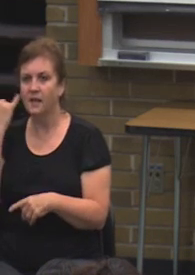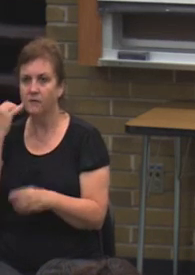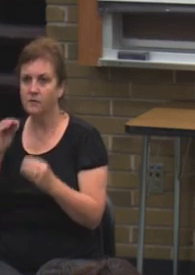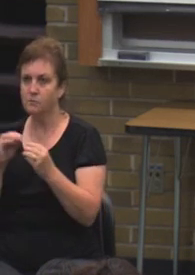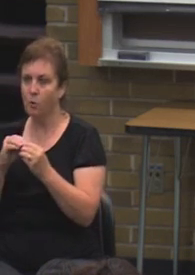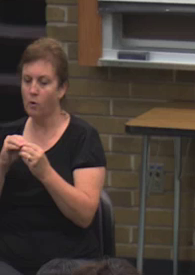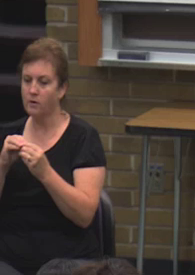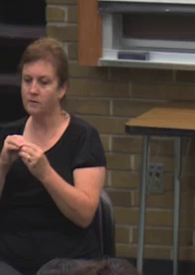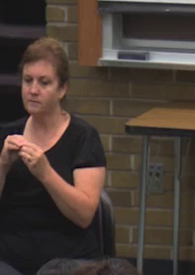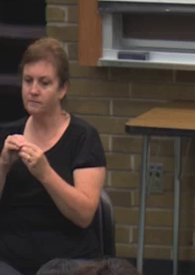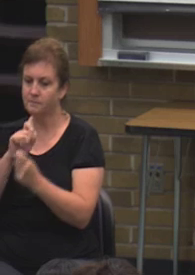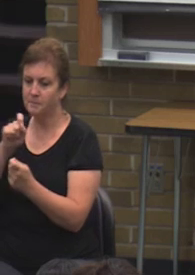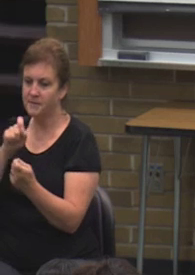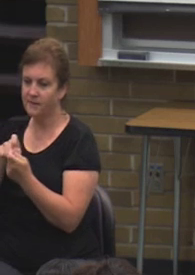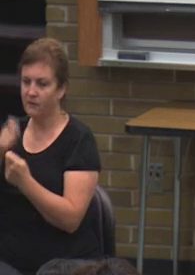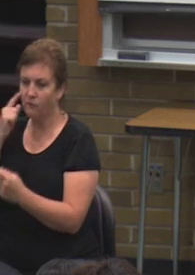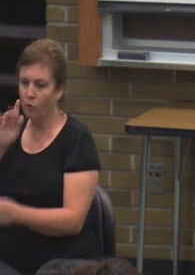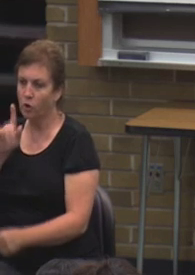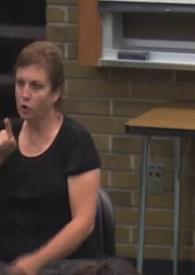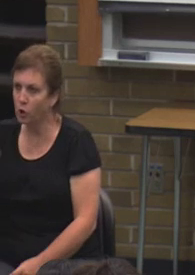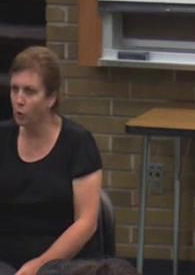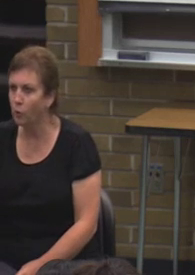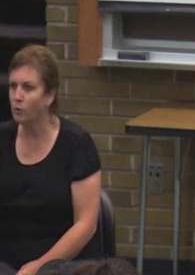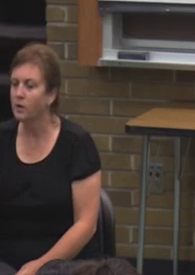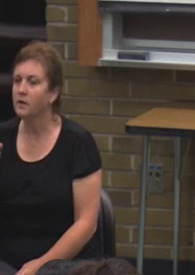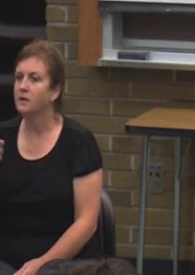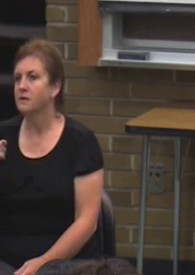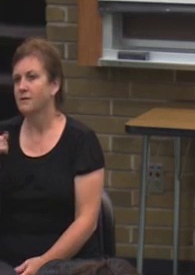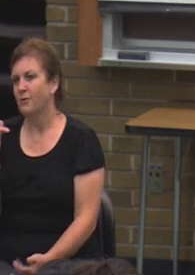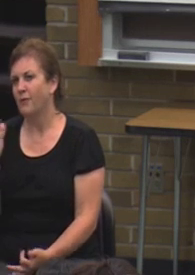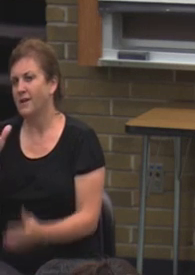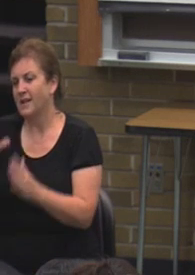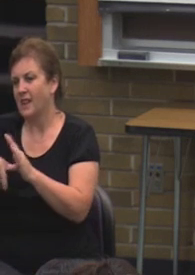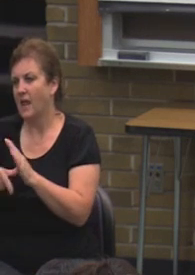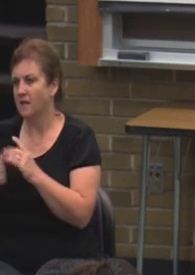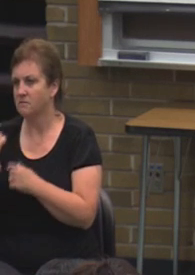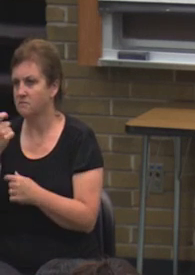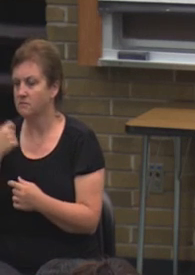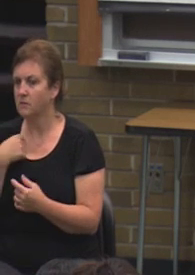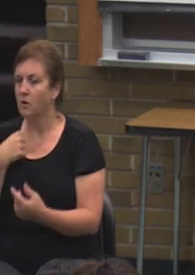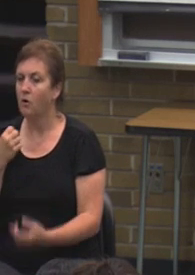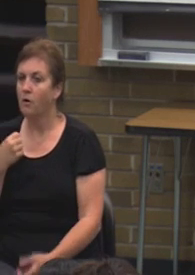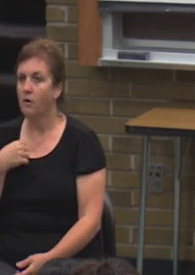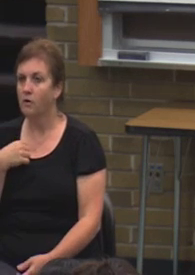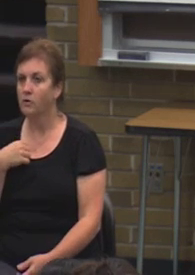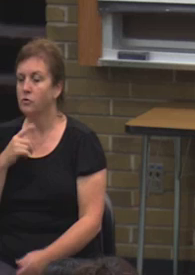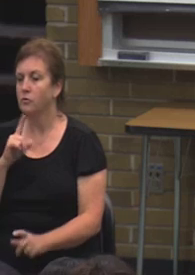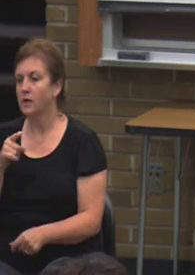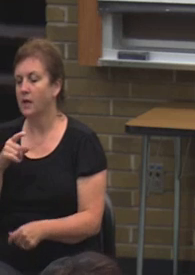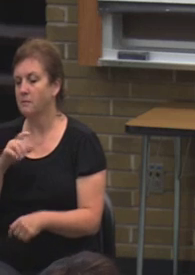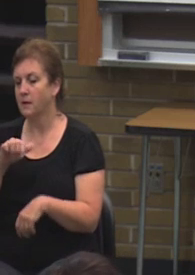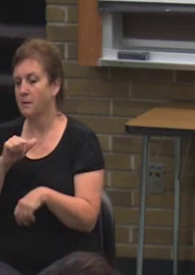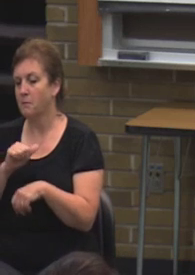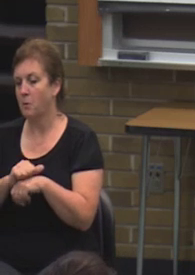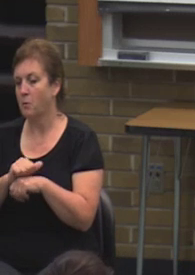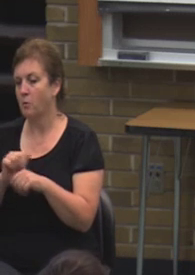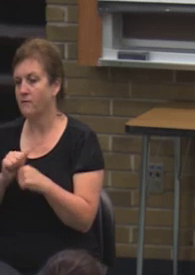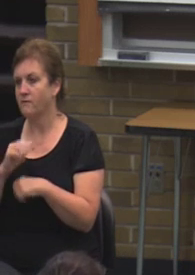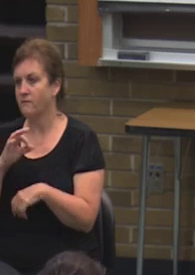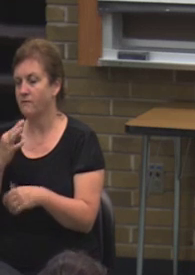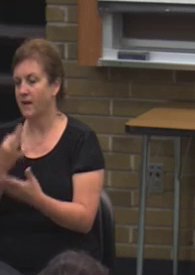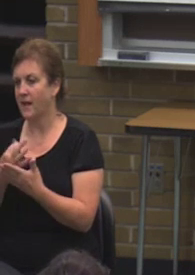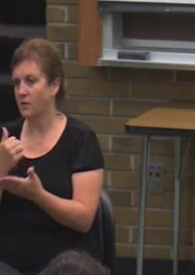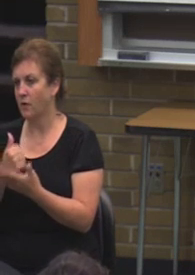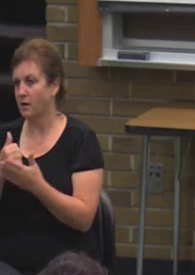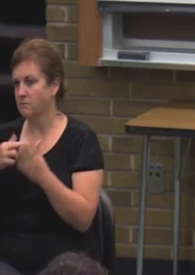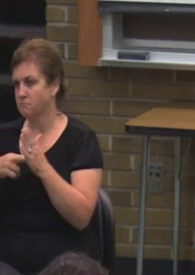more case specific and or sensitive in nature and if you feel more comfortable addressing it with the financial aid representative one on one, I